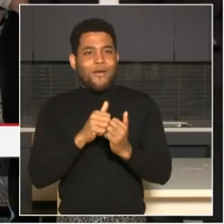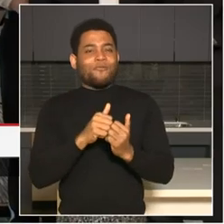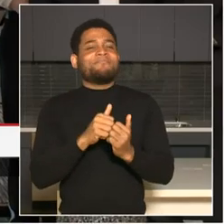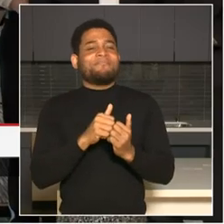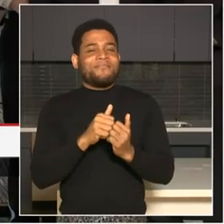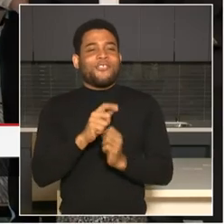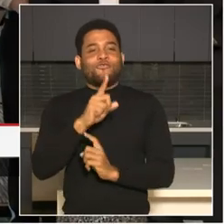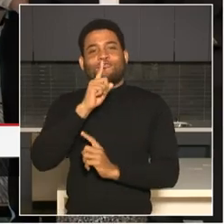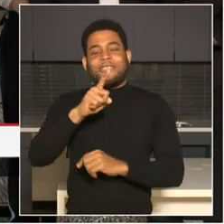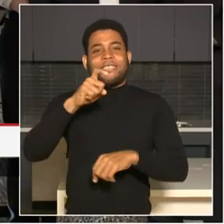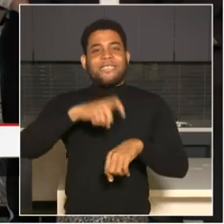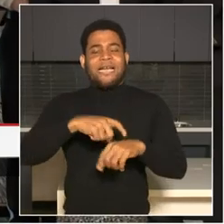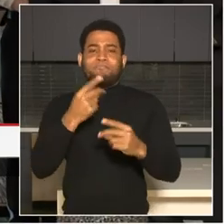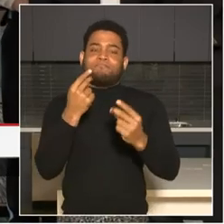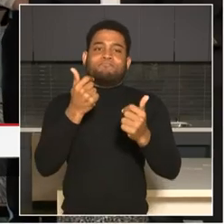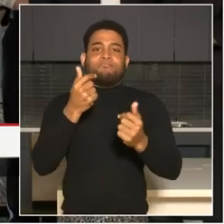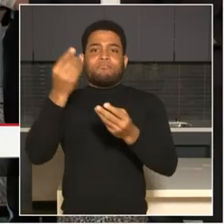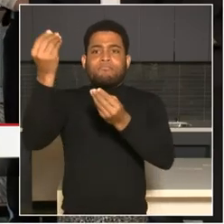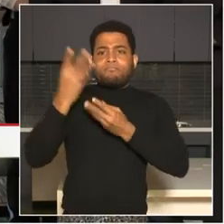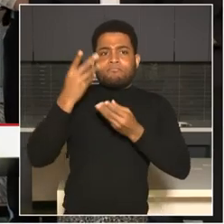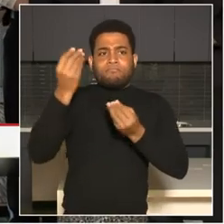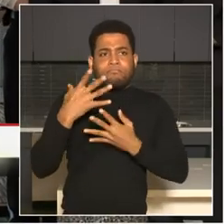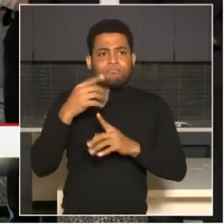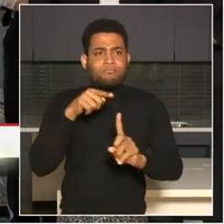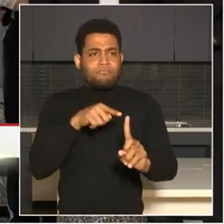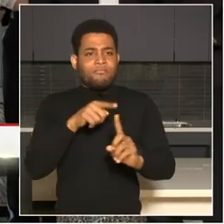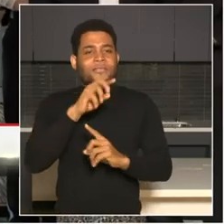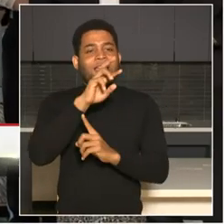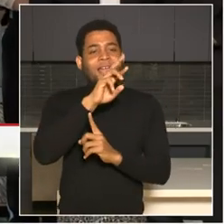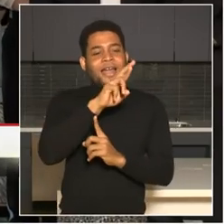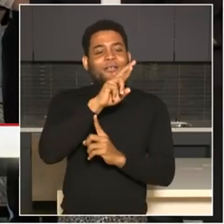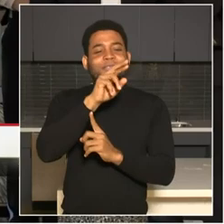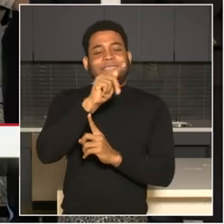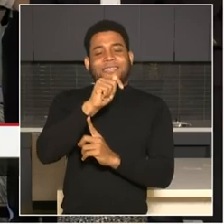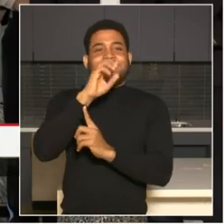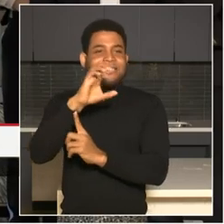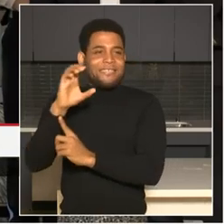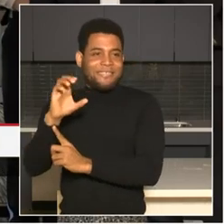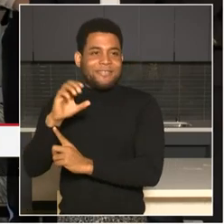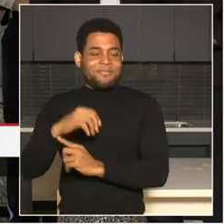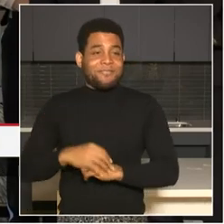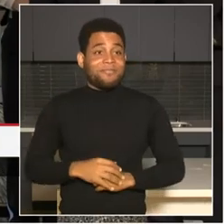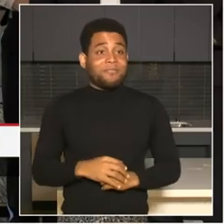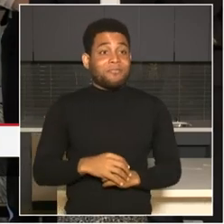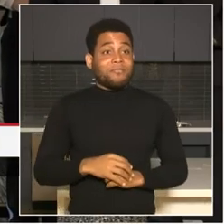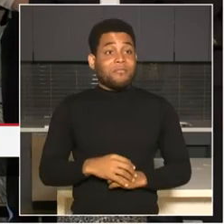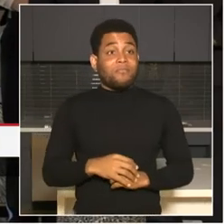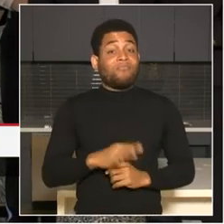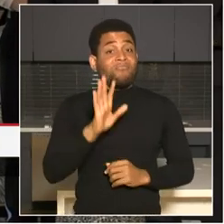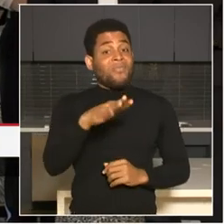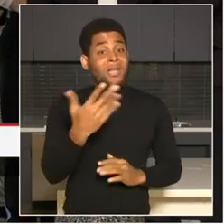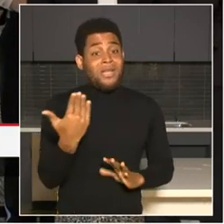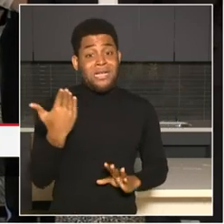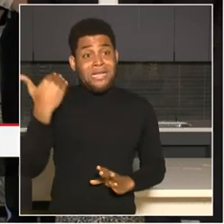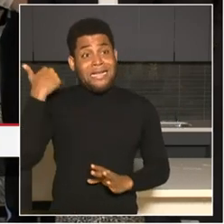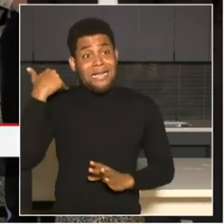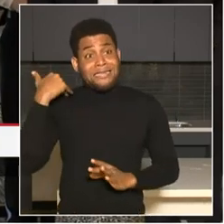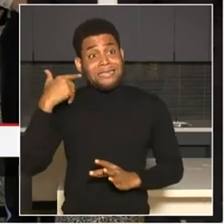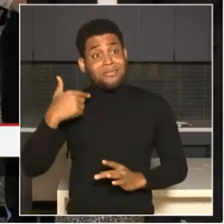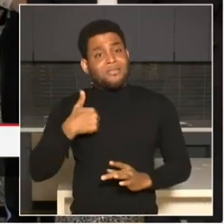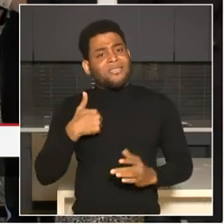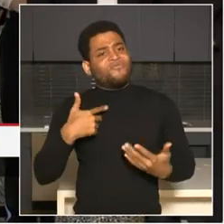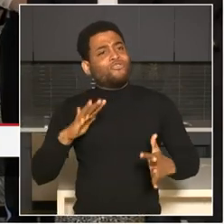I stood up our existing joint operations command center between 8 p.m. and 4 a.m. between Thursdays and Sundays.